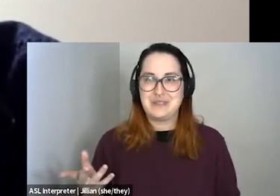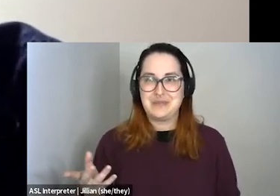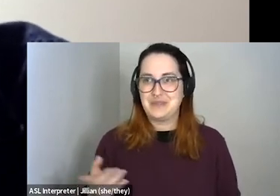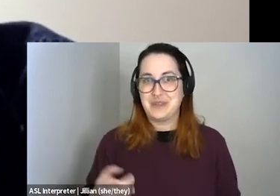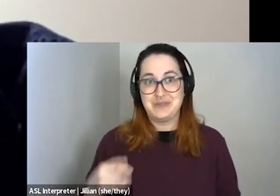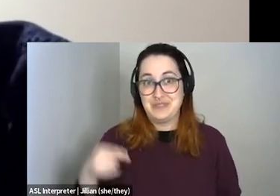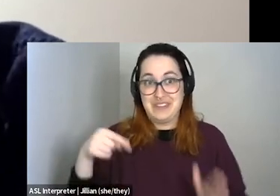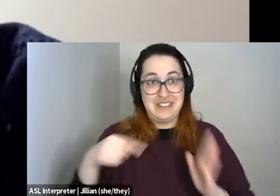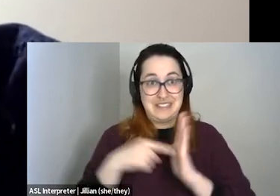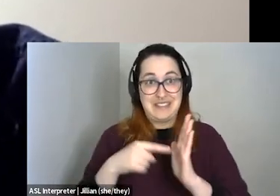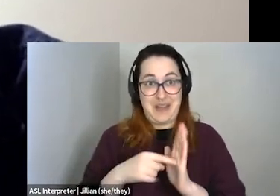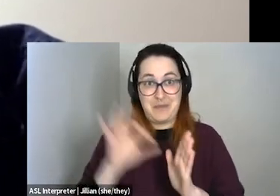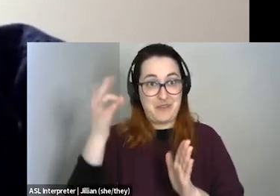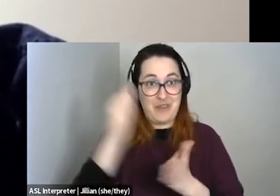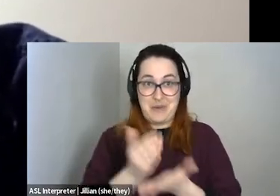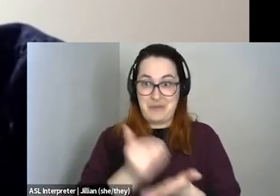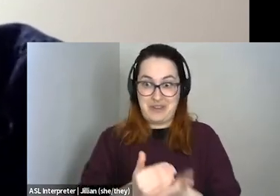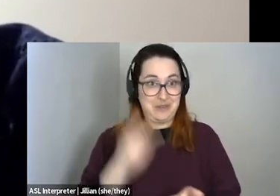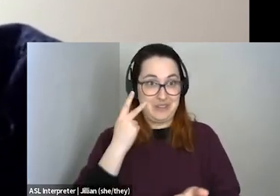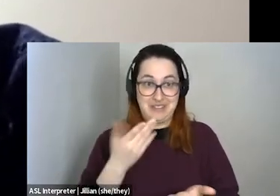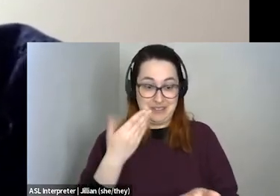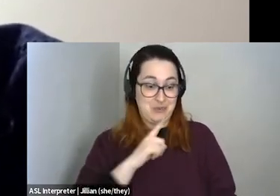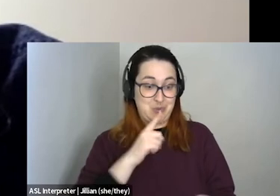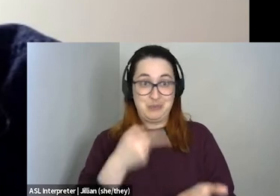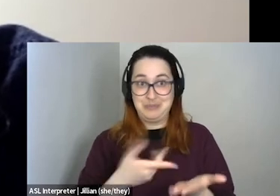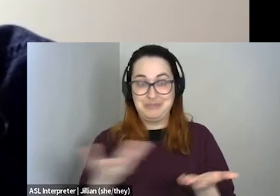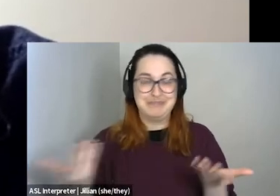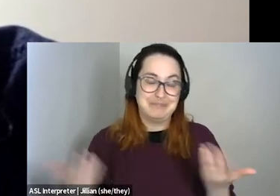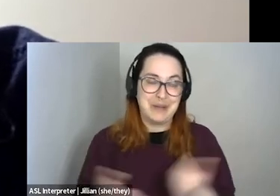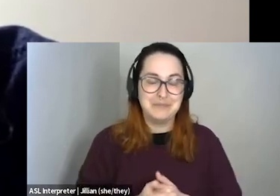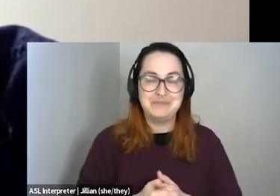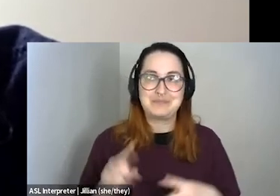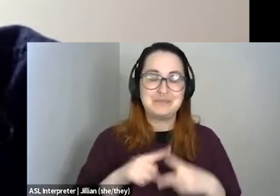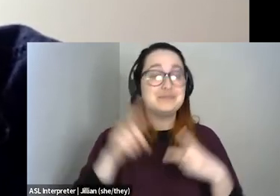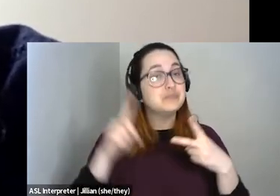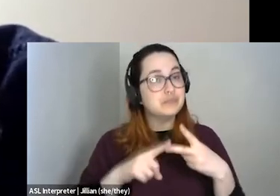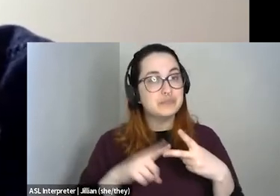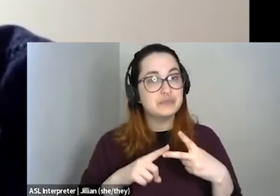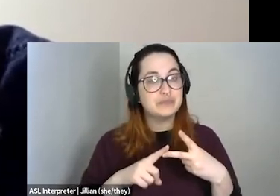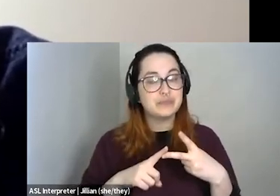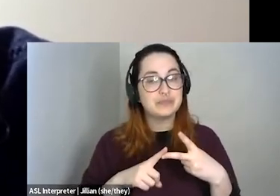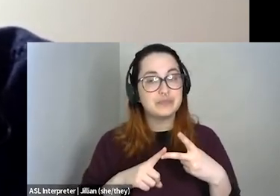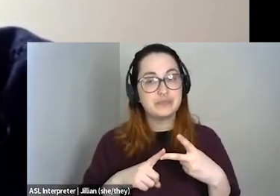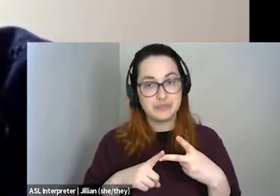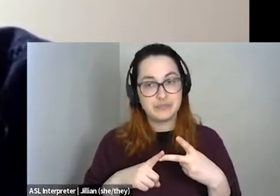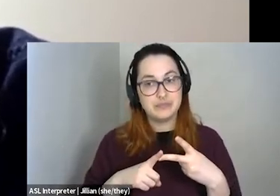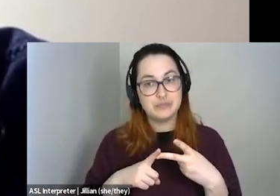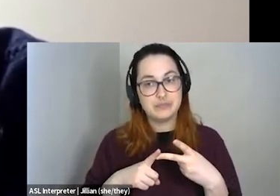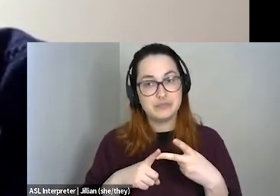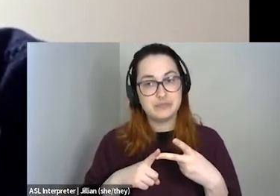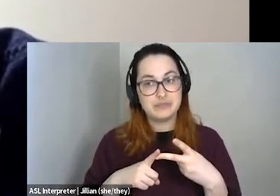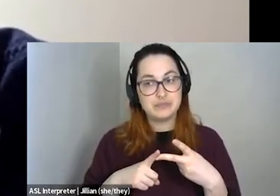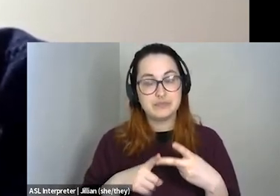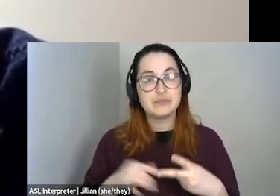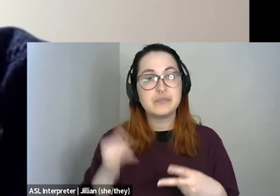example about the federal budget to see that it's true. Um, so that's one thought, but my other thought was going to be, I think connecting to organizations